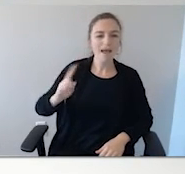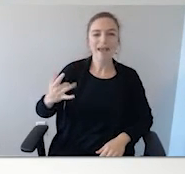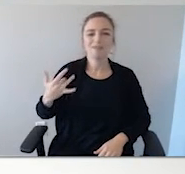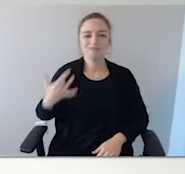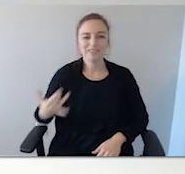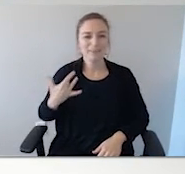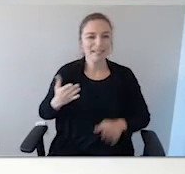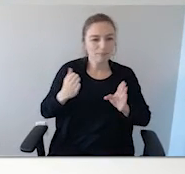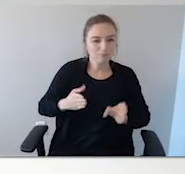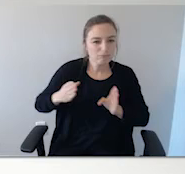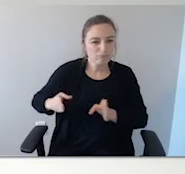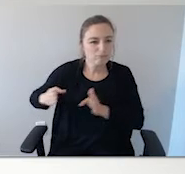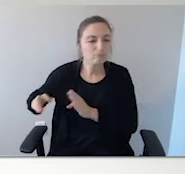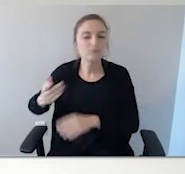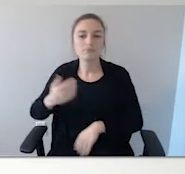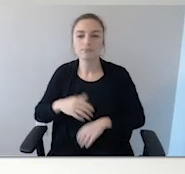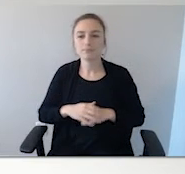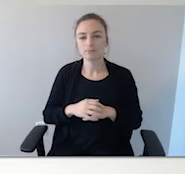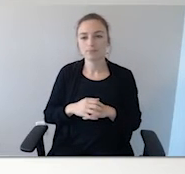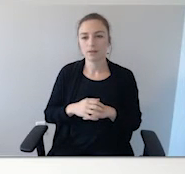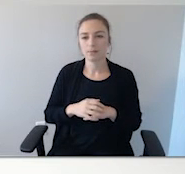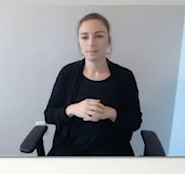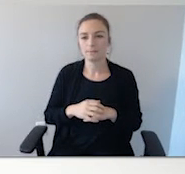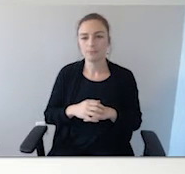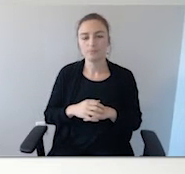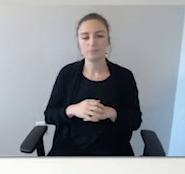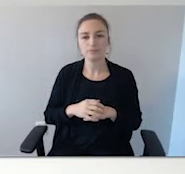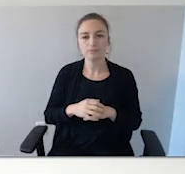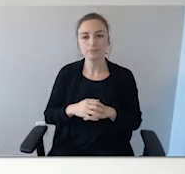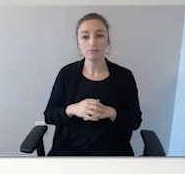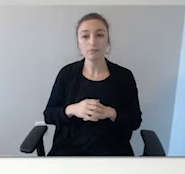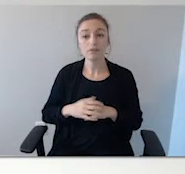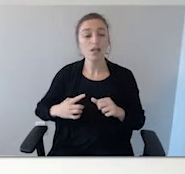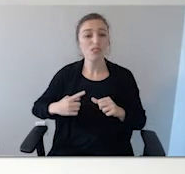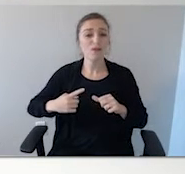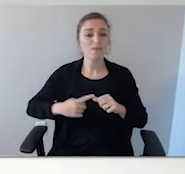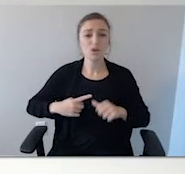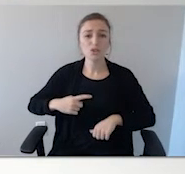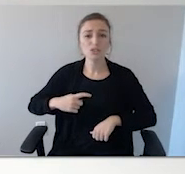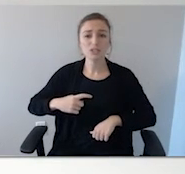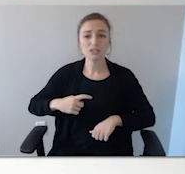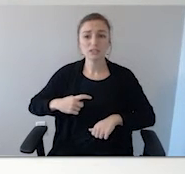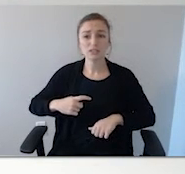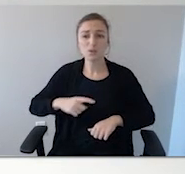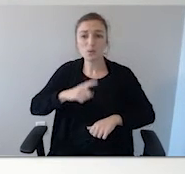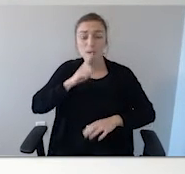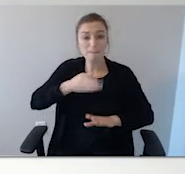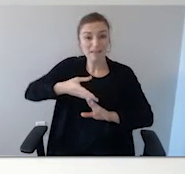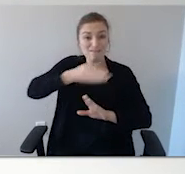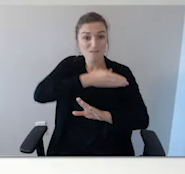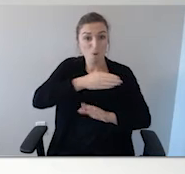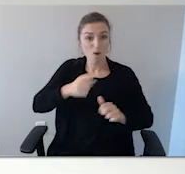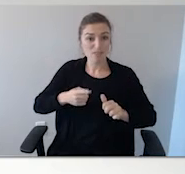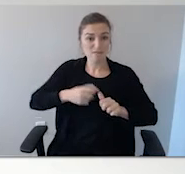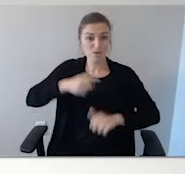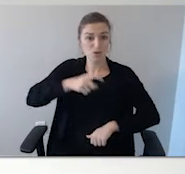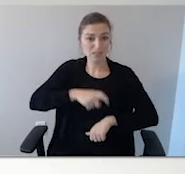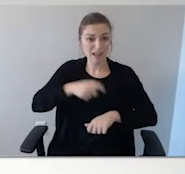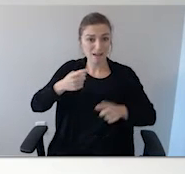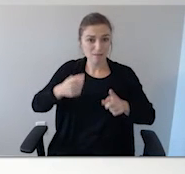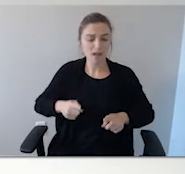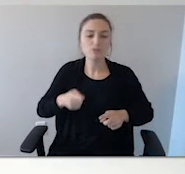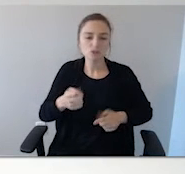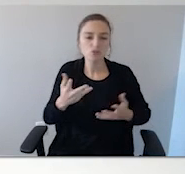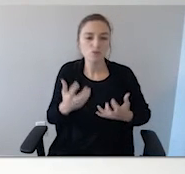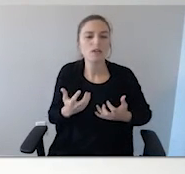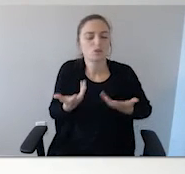And the first time you want to address wandering is before you ever, ever, ever have an incident of it. You want to have that safety plan